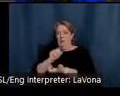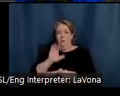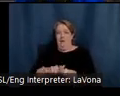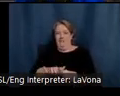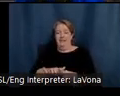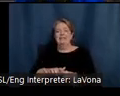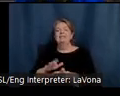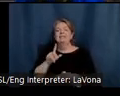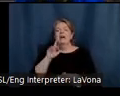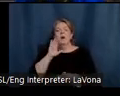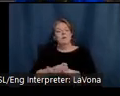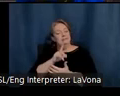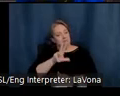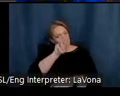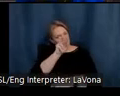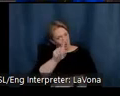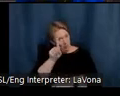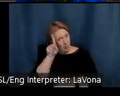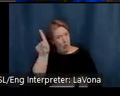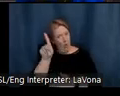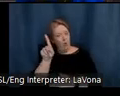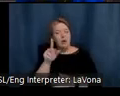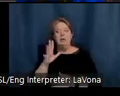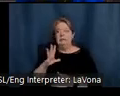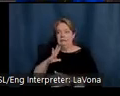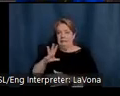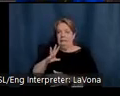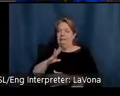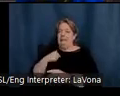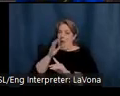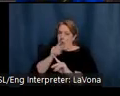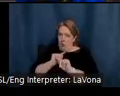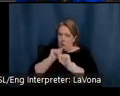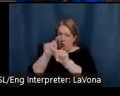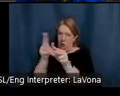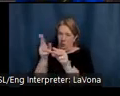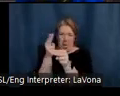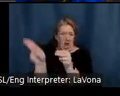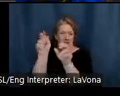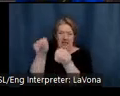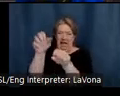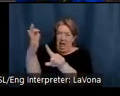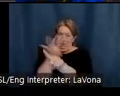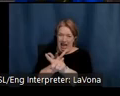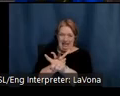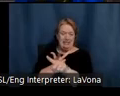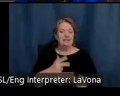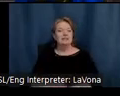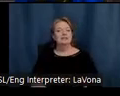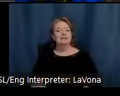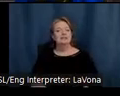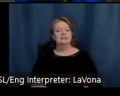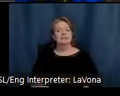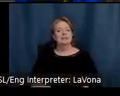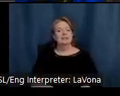Steele finally agreed that he would go, returning as soon as possible to be with her. Just two